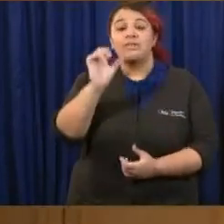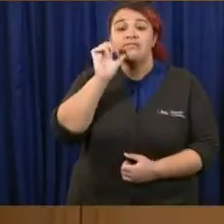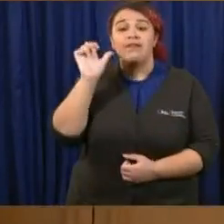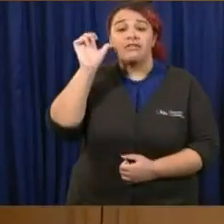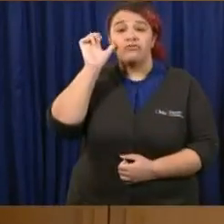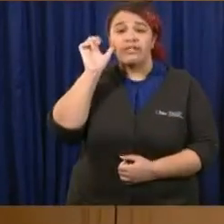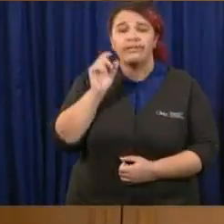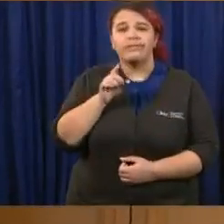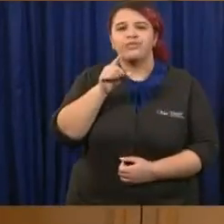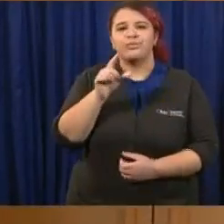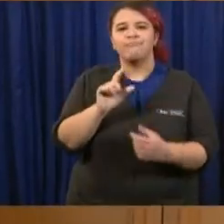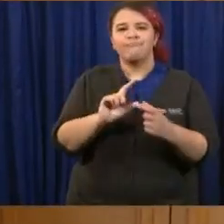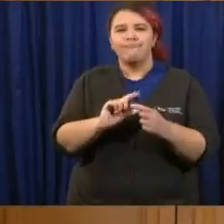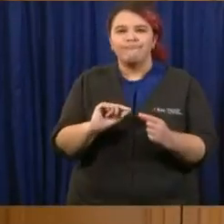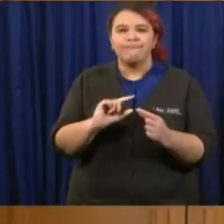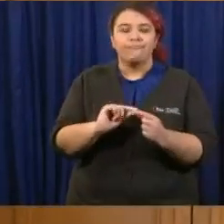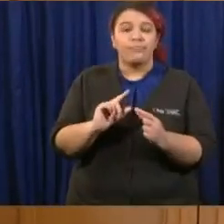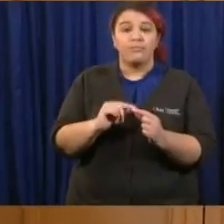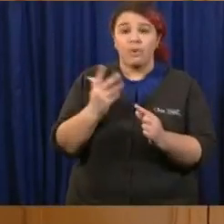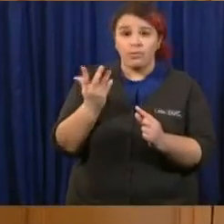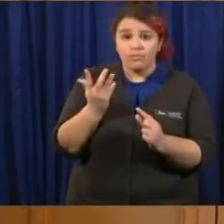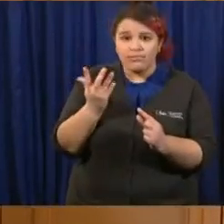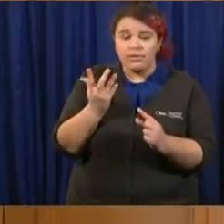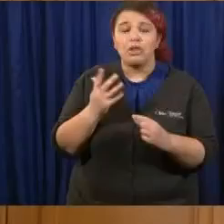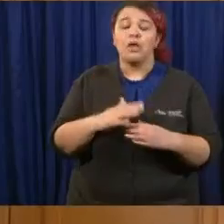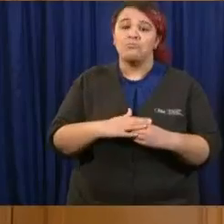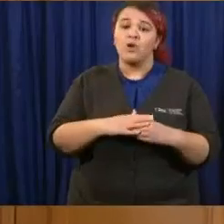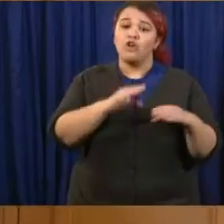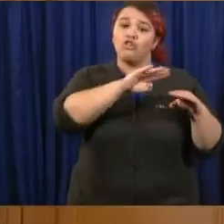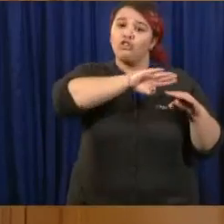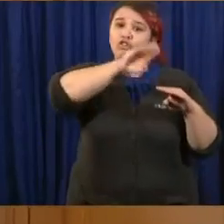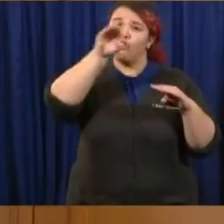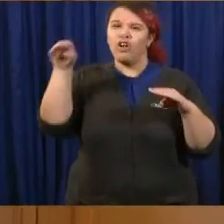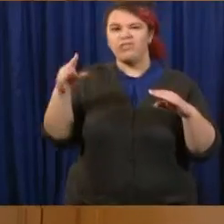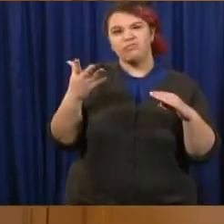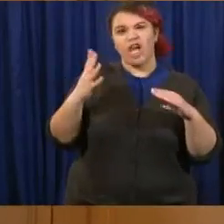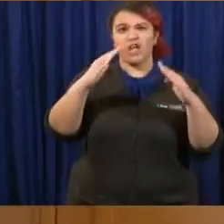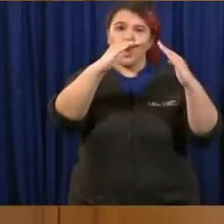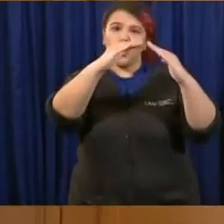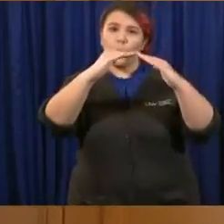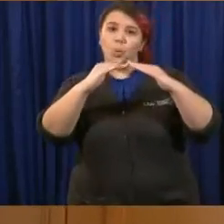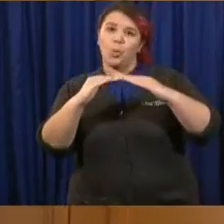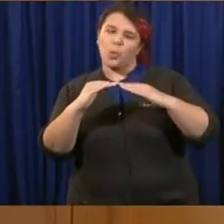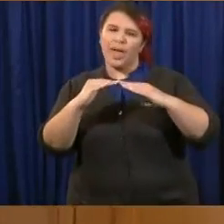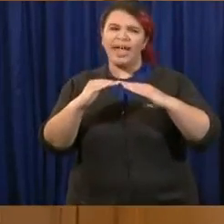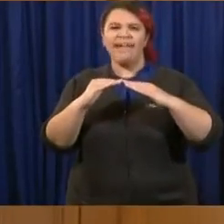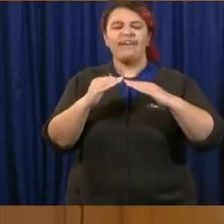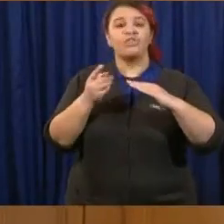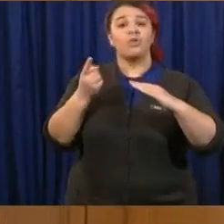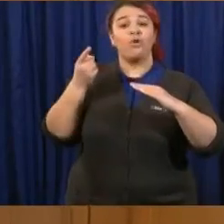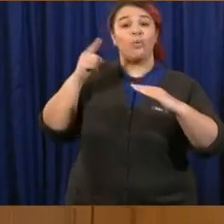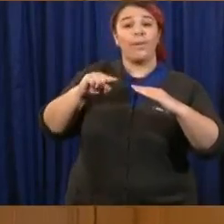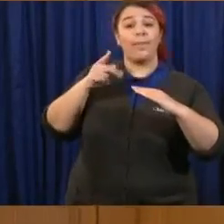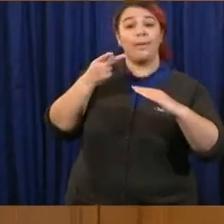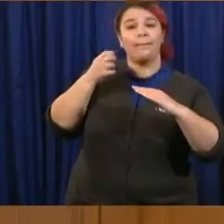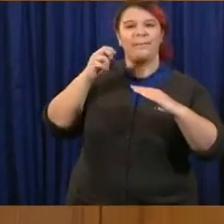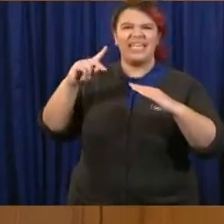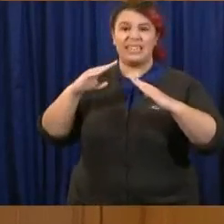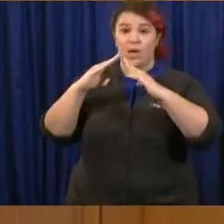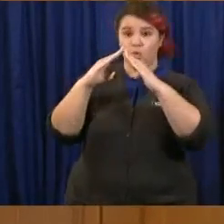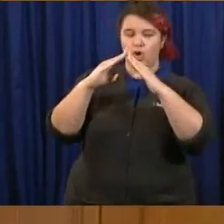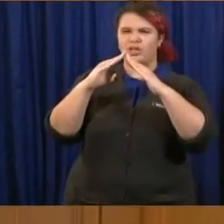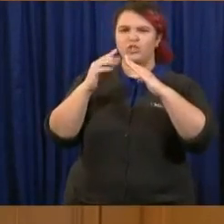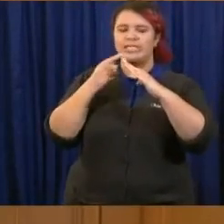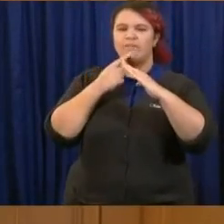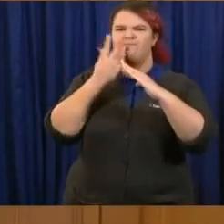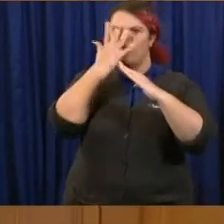how we, um, have kind of flattened it. And so when we get to the peak, it'll be almost, I think you called it like, you know, imperceptible.